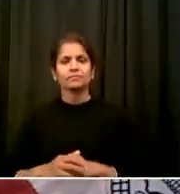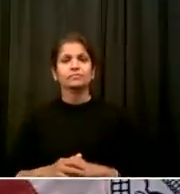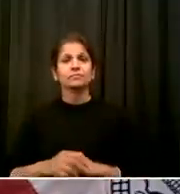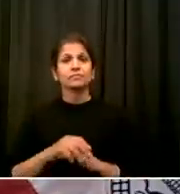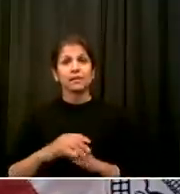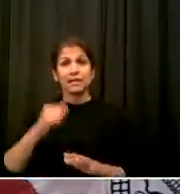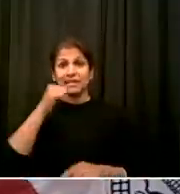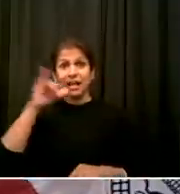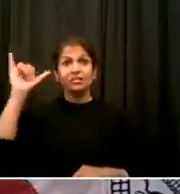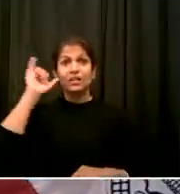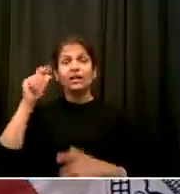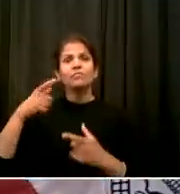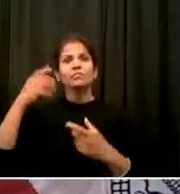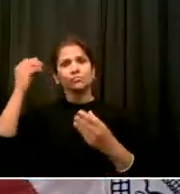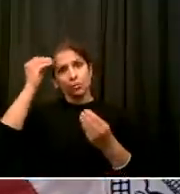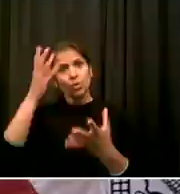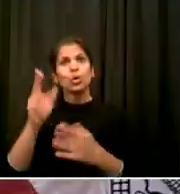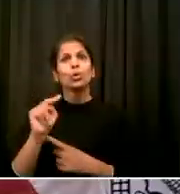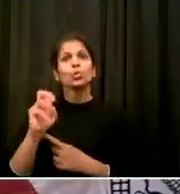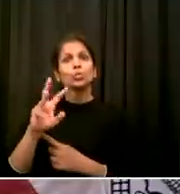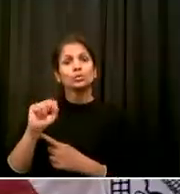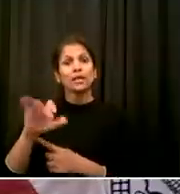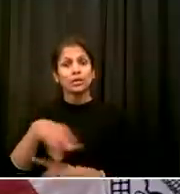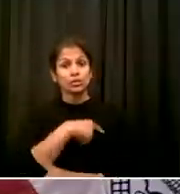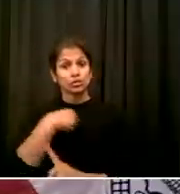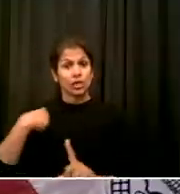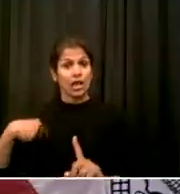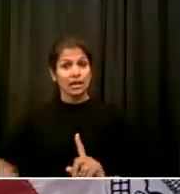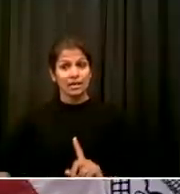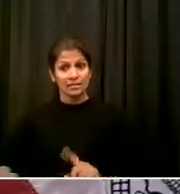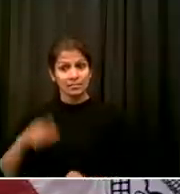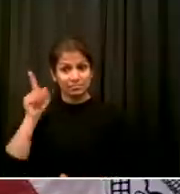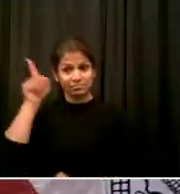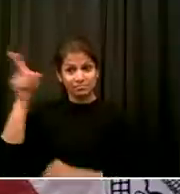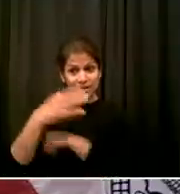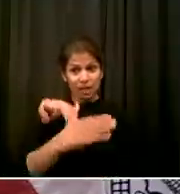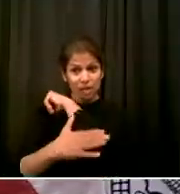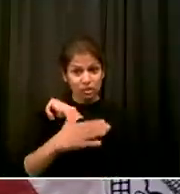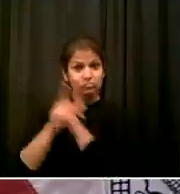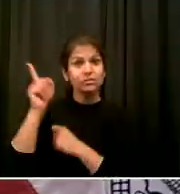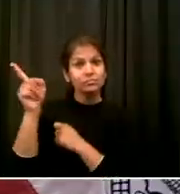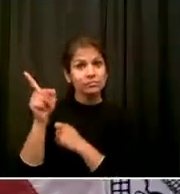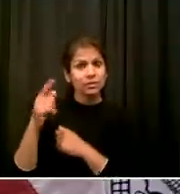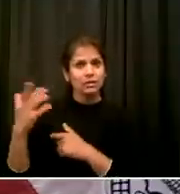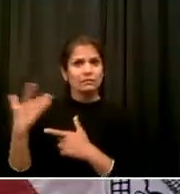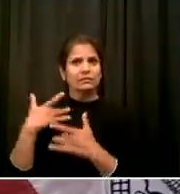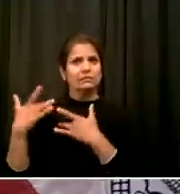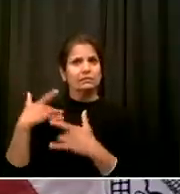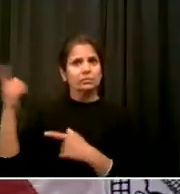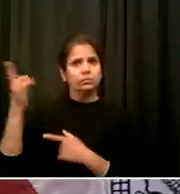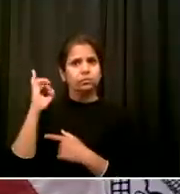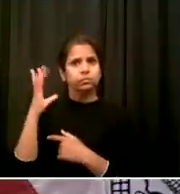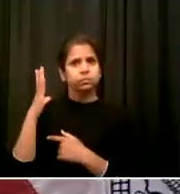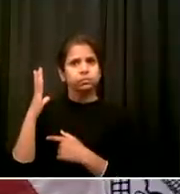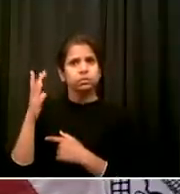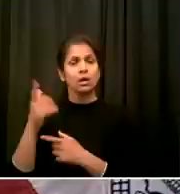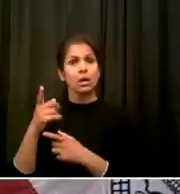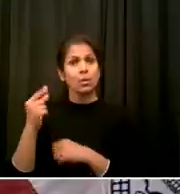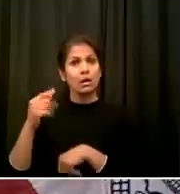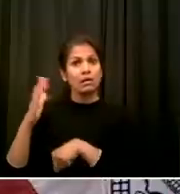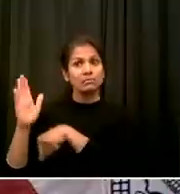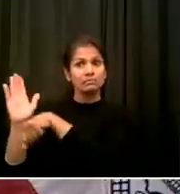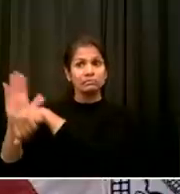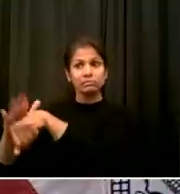So it's a reminder that when we've watched what's happening in a lot of states in this country It's a reminder this thing can come back So my first